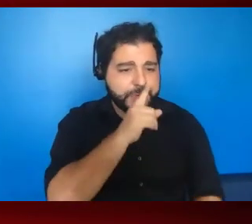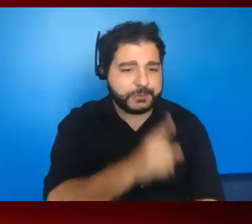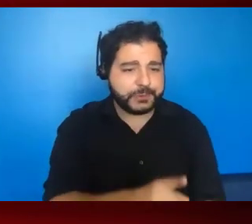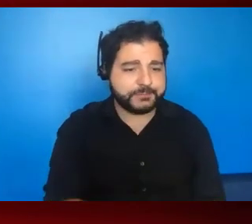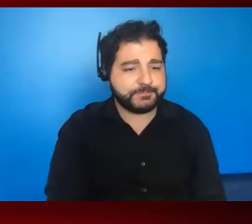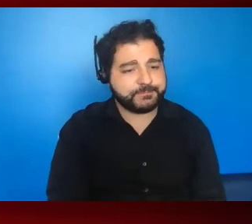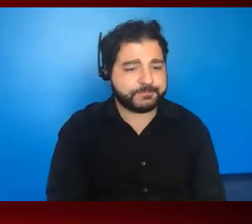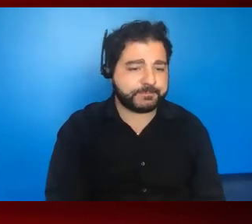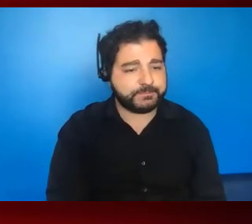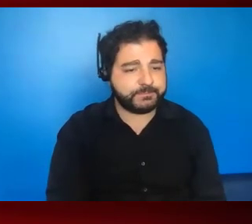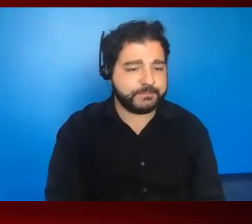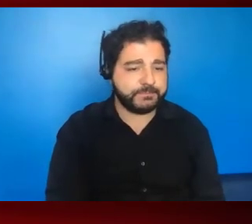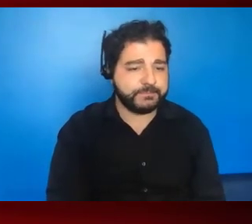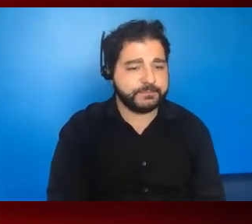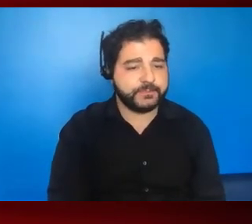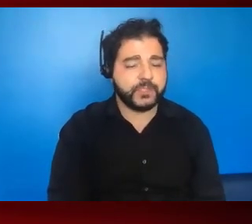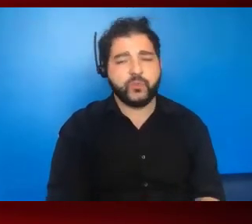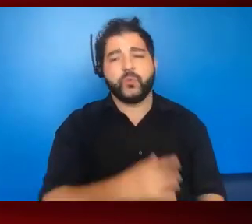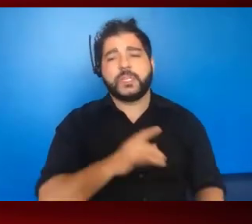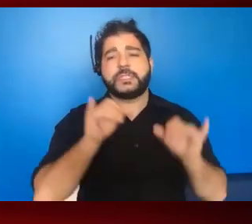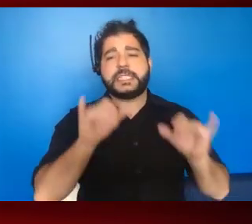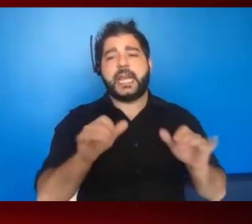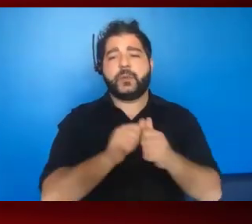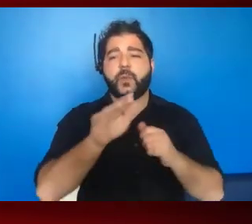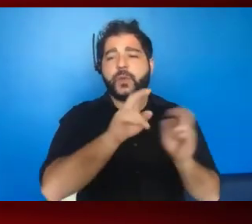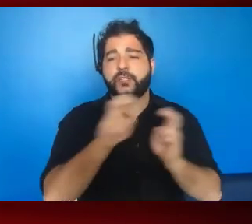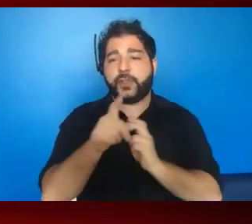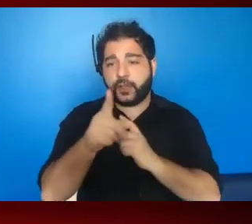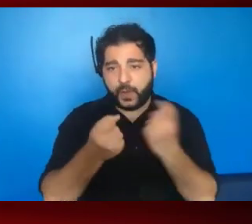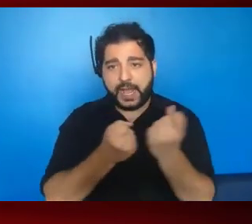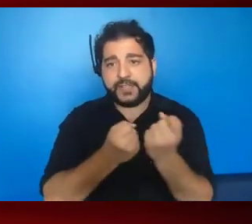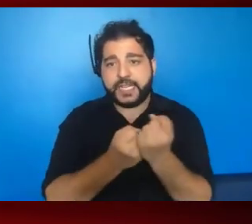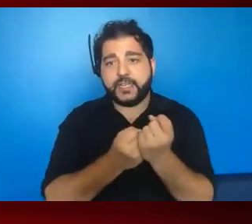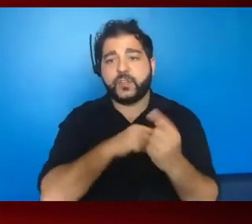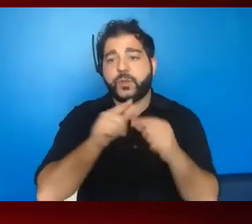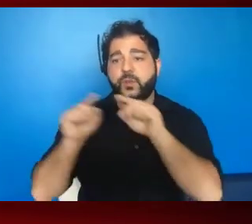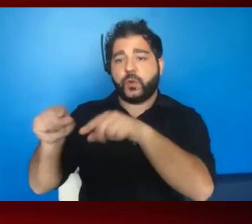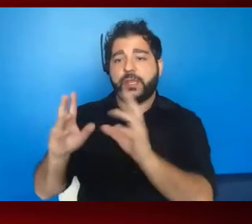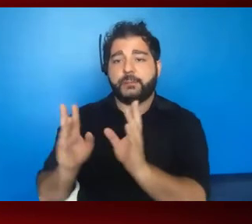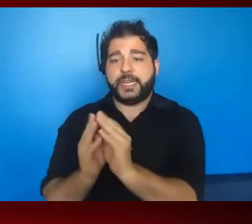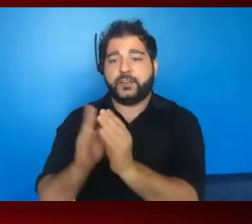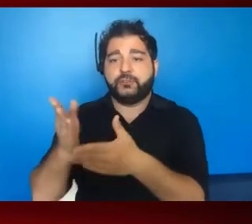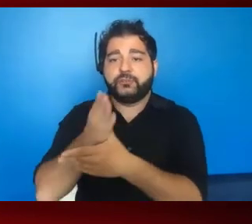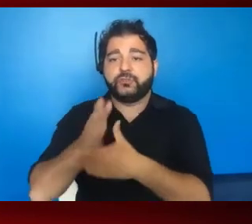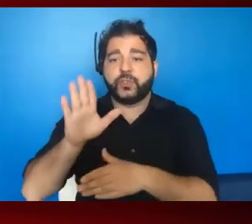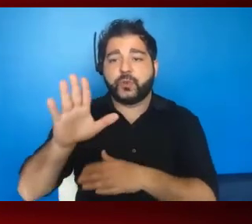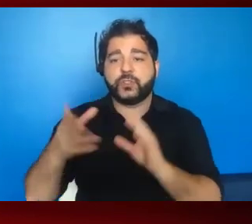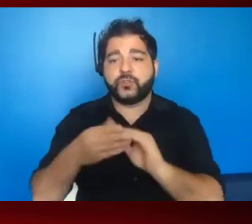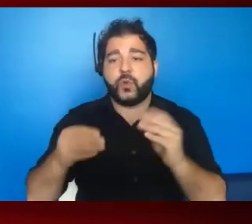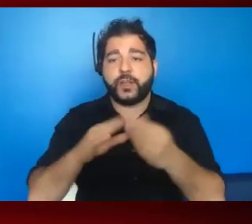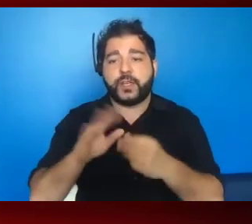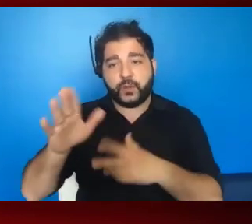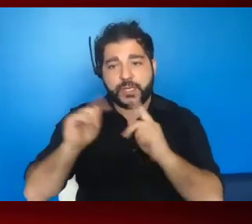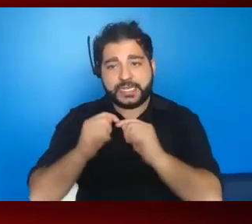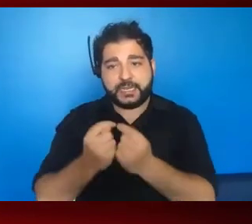you know, you want to stick to your issue that you're advocating on. So when you go into these meetings, and you share your story, your team